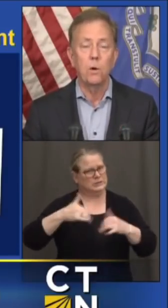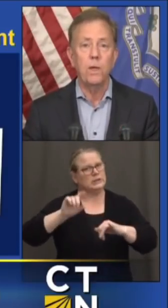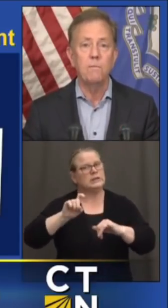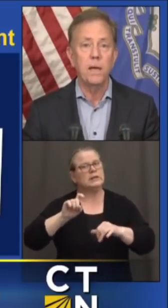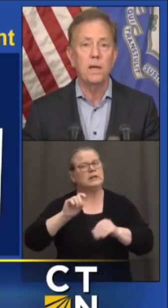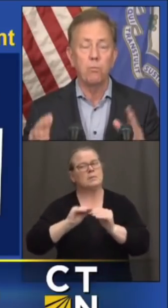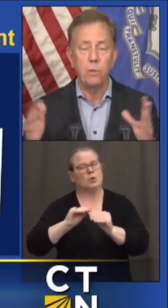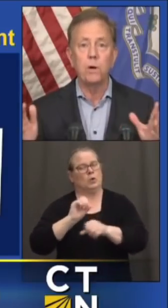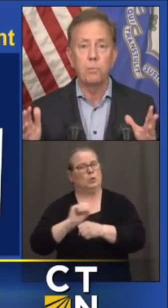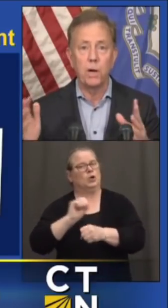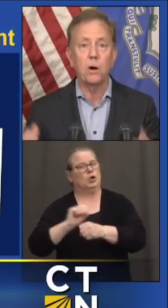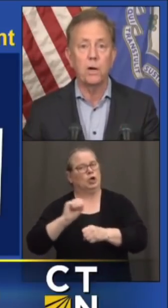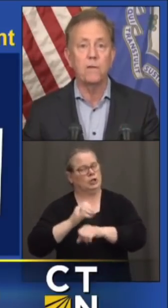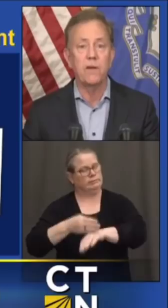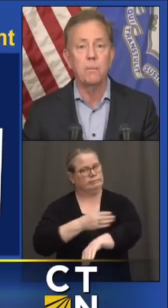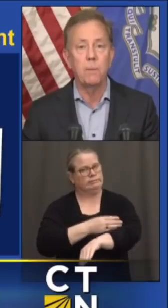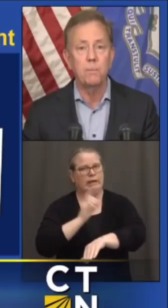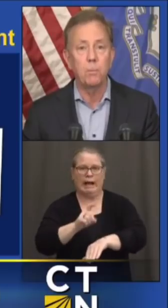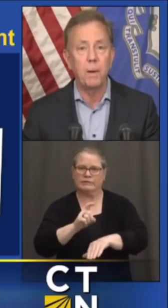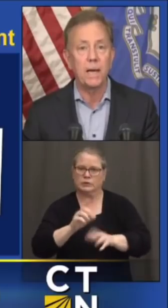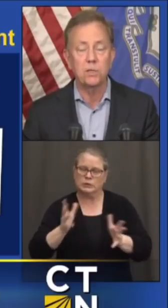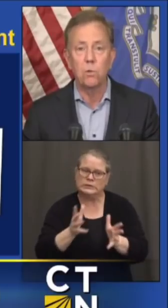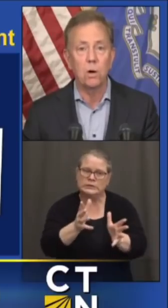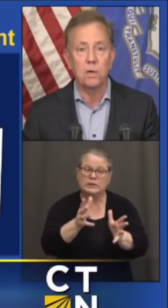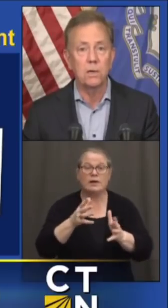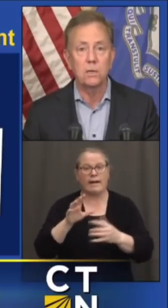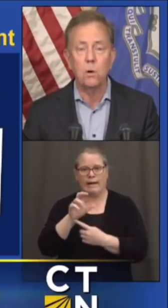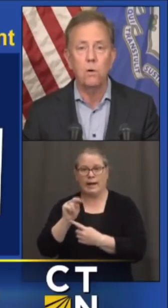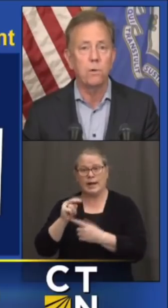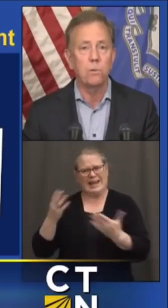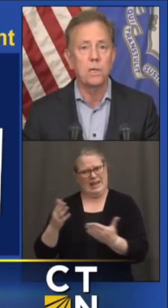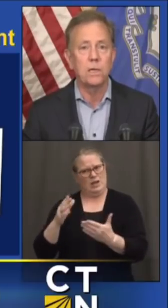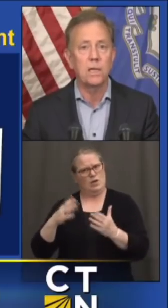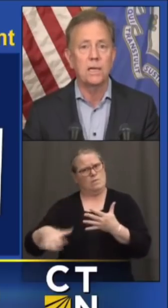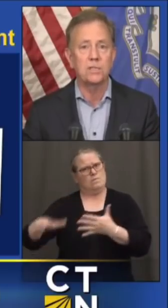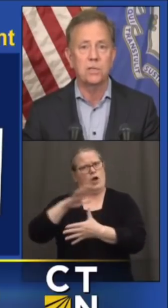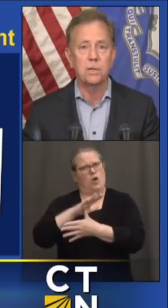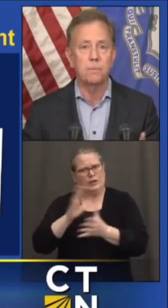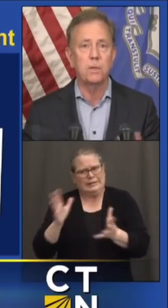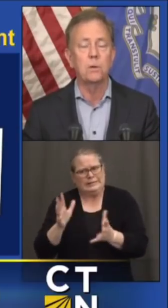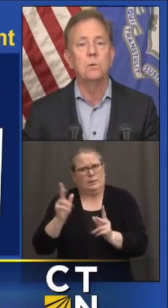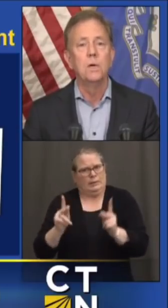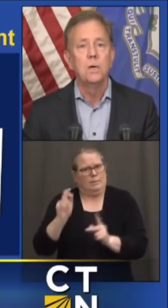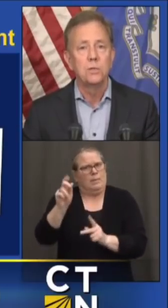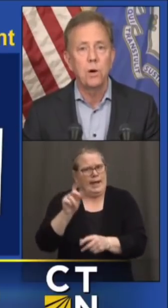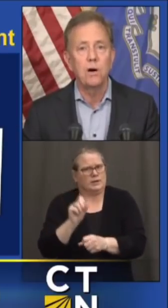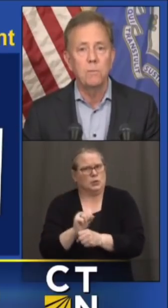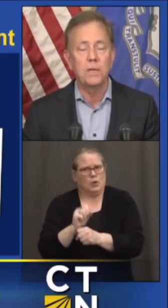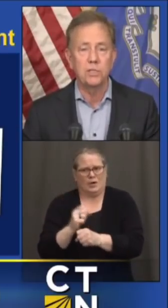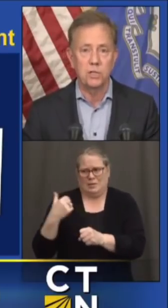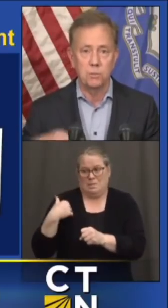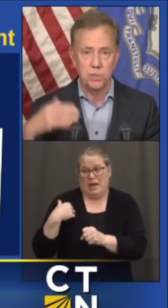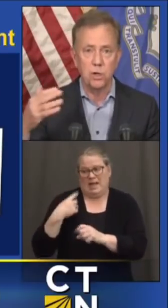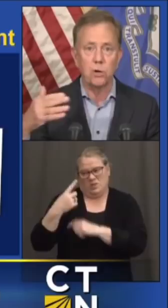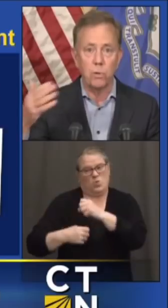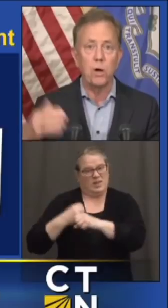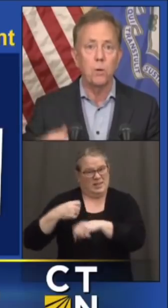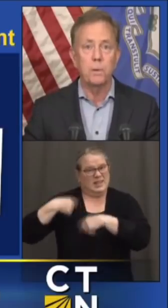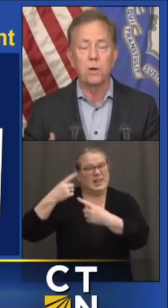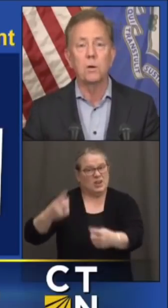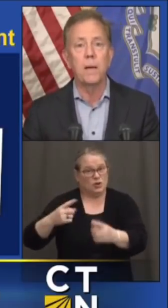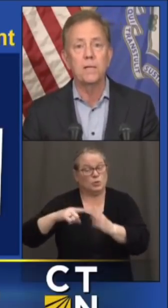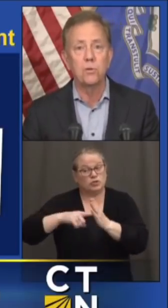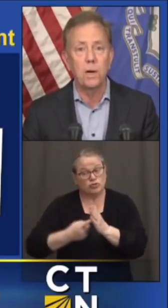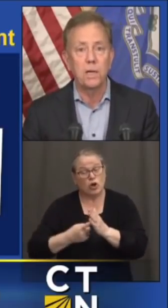although we have made a real priority of getting people back to work over really the last, you know, 12 months since we started